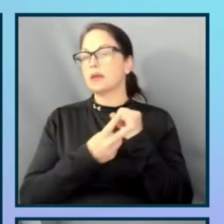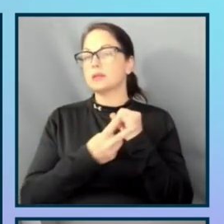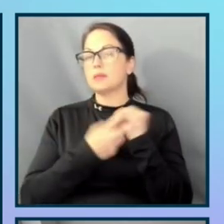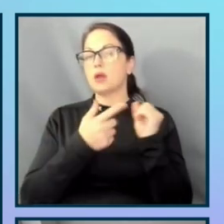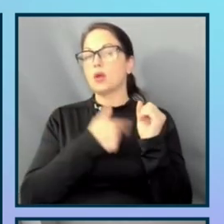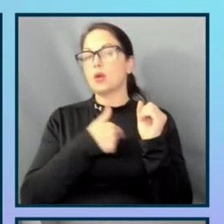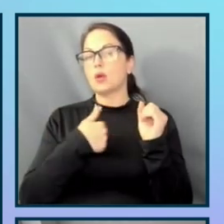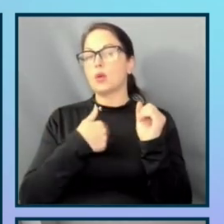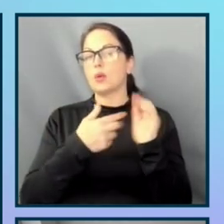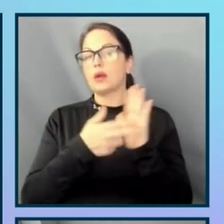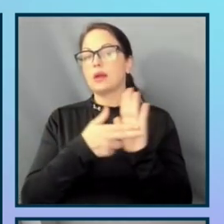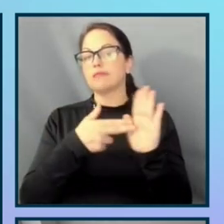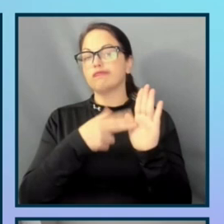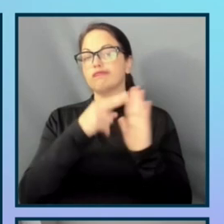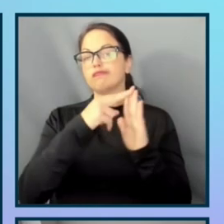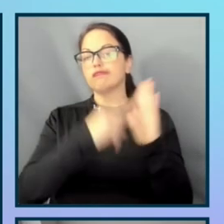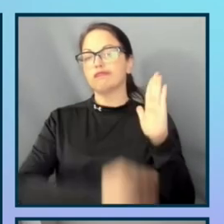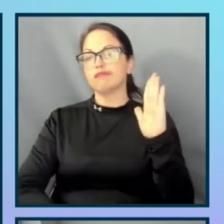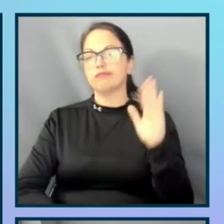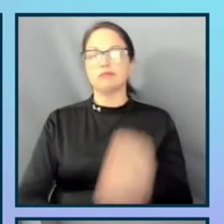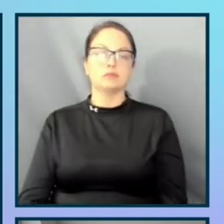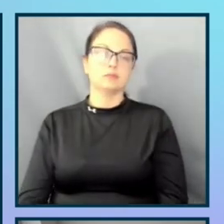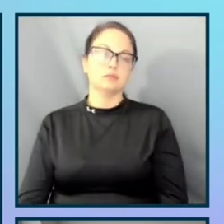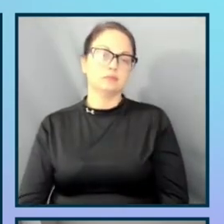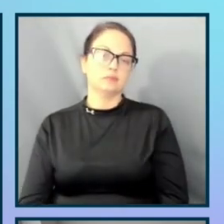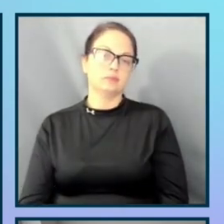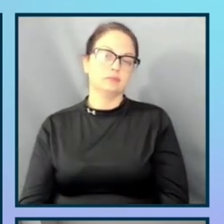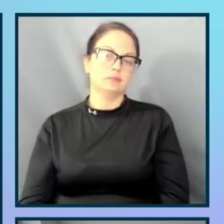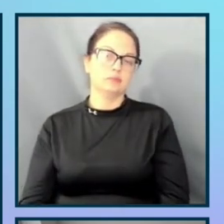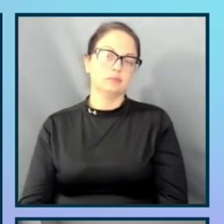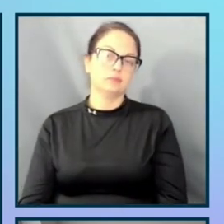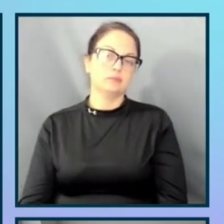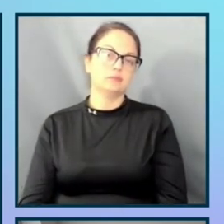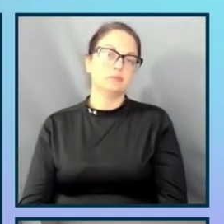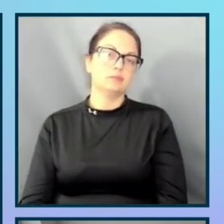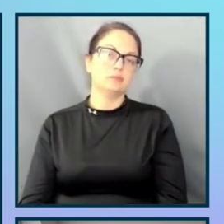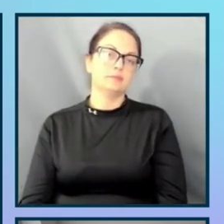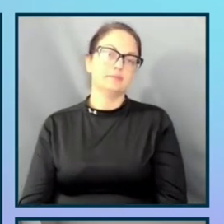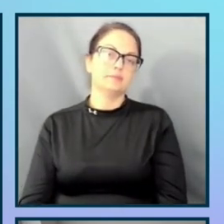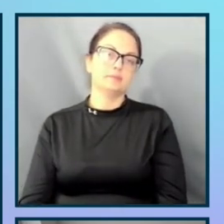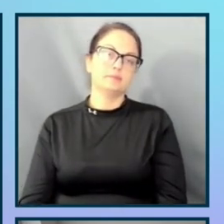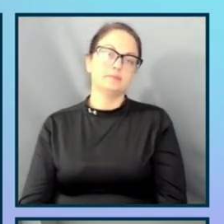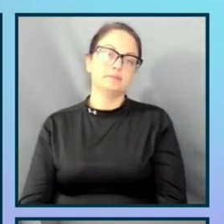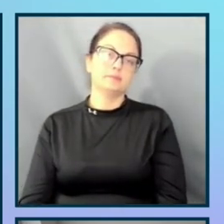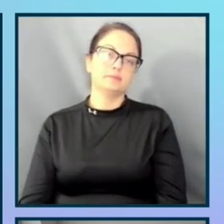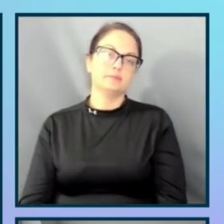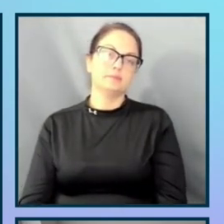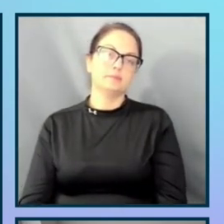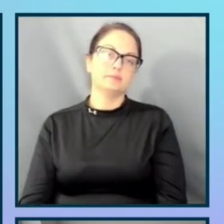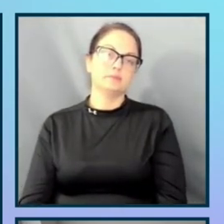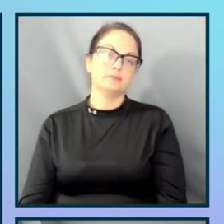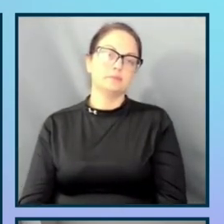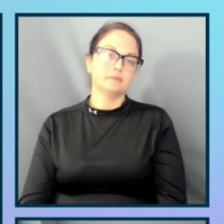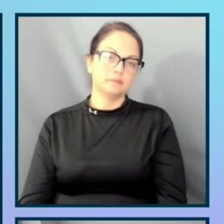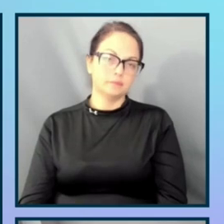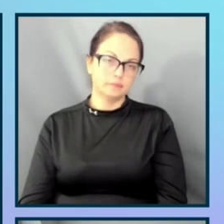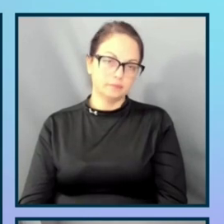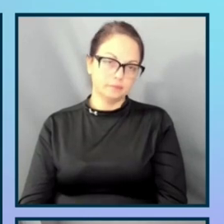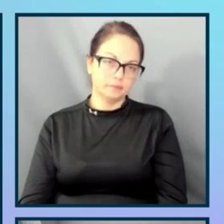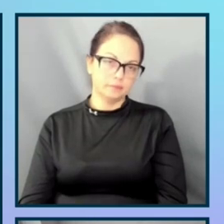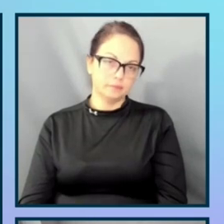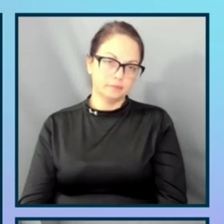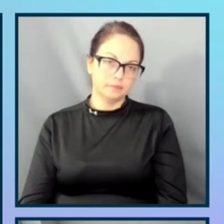educational and best practices for inclusive design. We also share these through meetings and workshops.